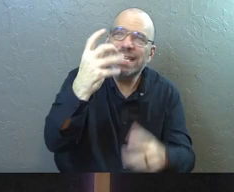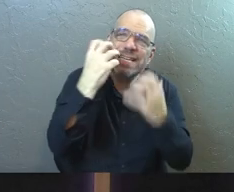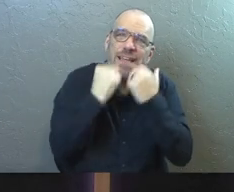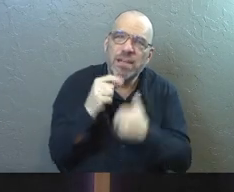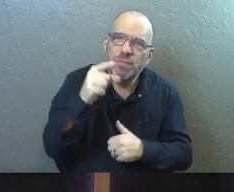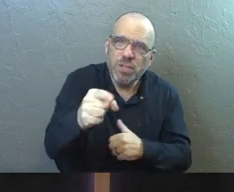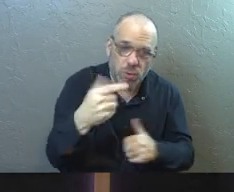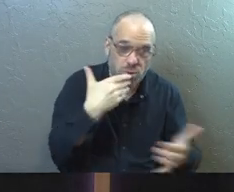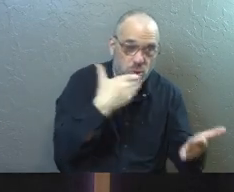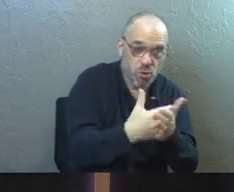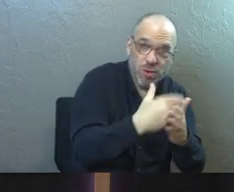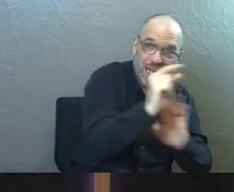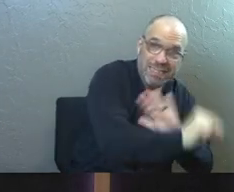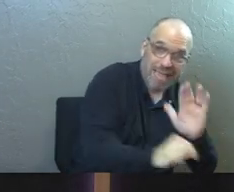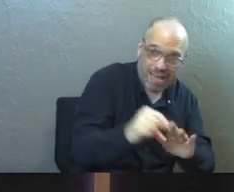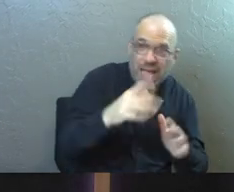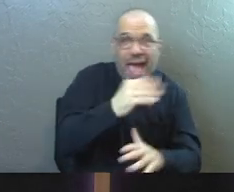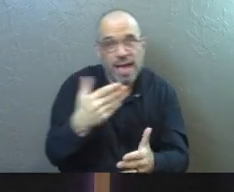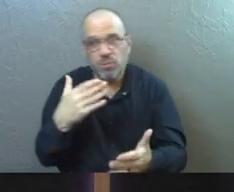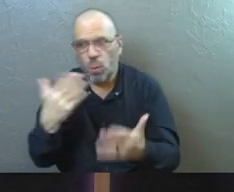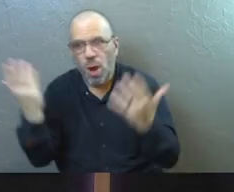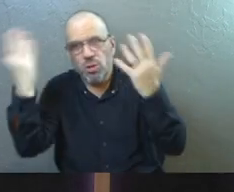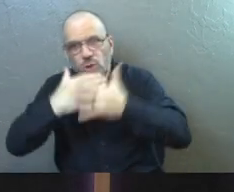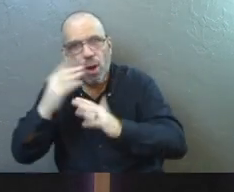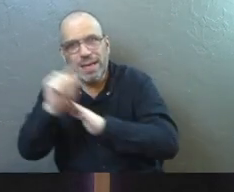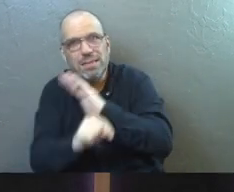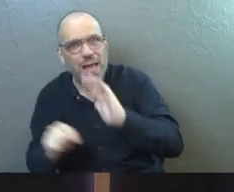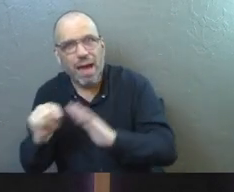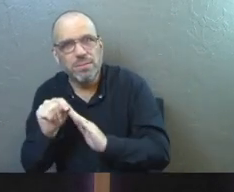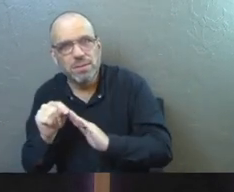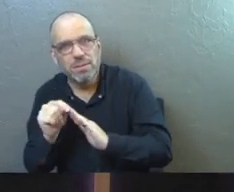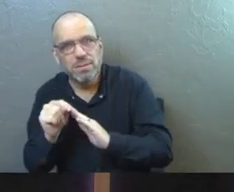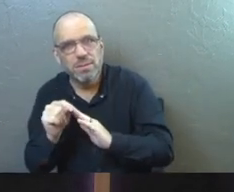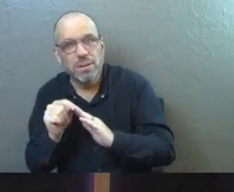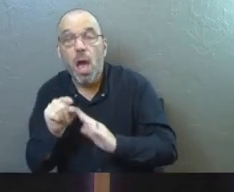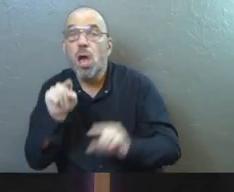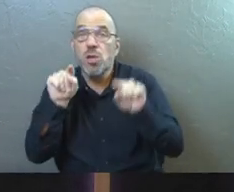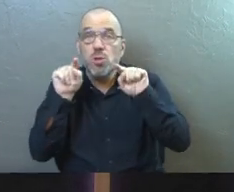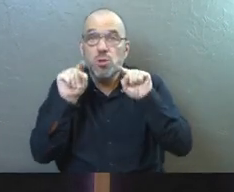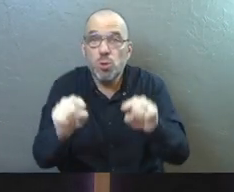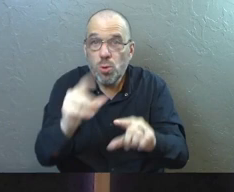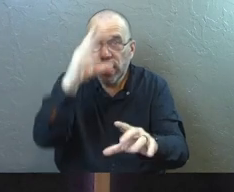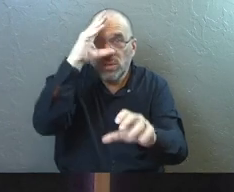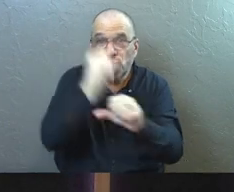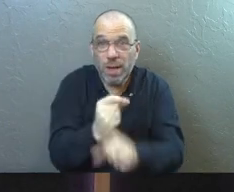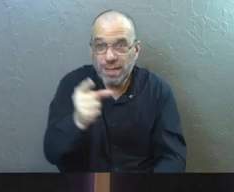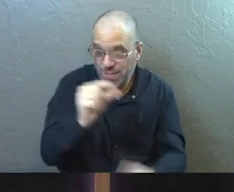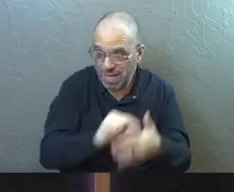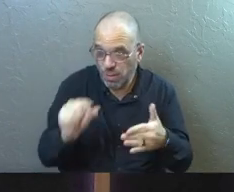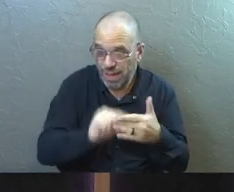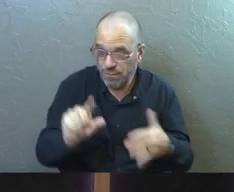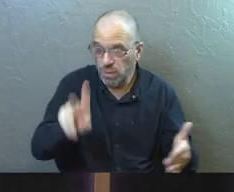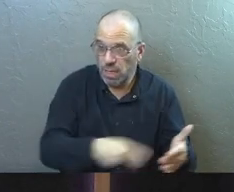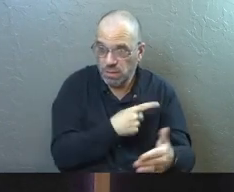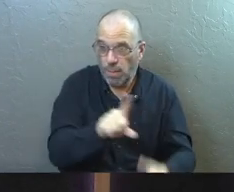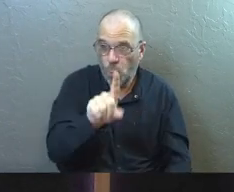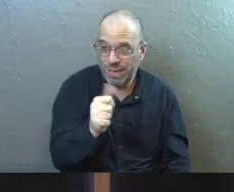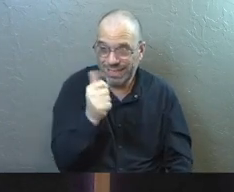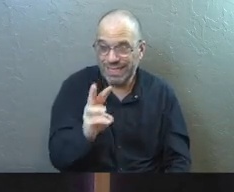about you as much in the good times as he does in your darkest times. You can trust him. That's what that verse says.